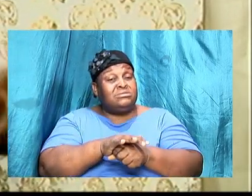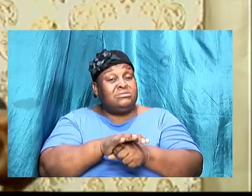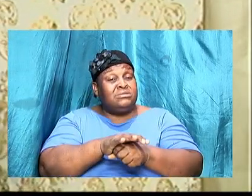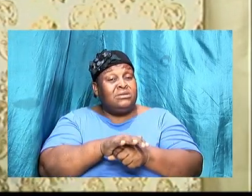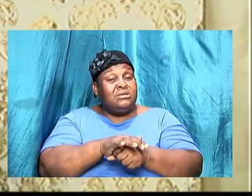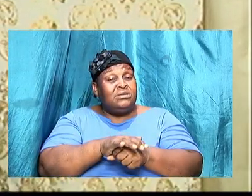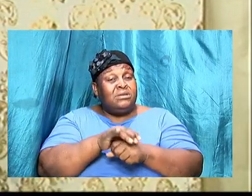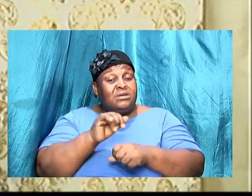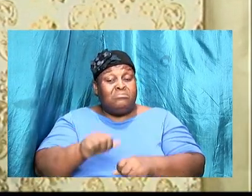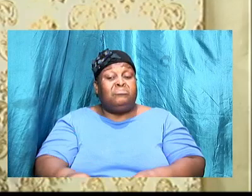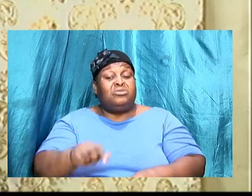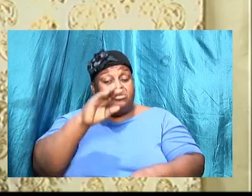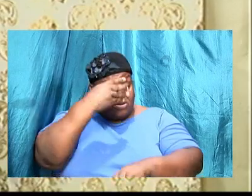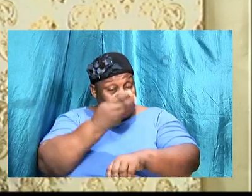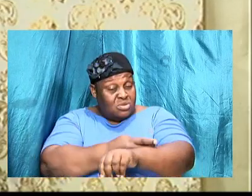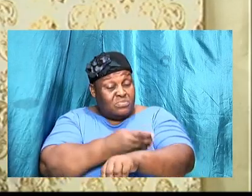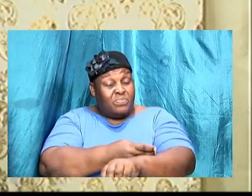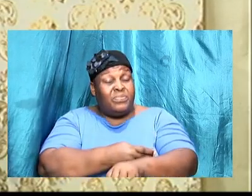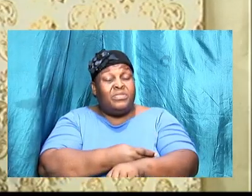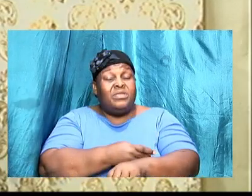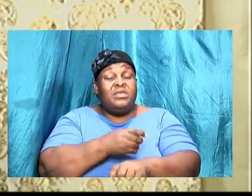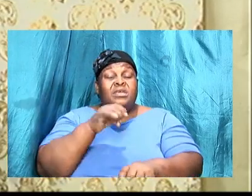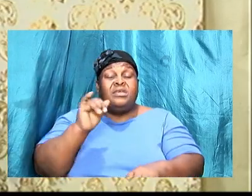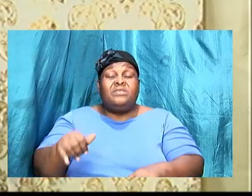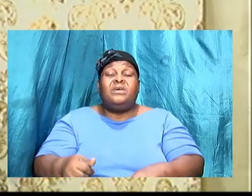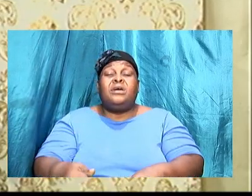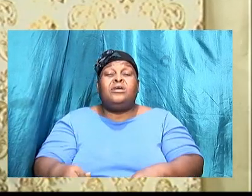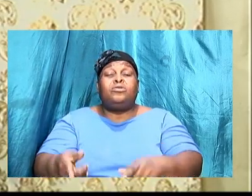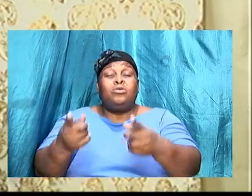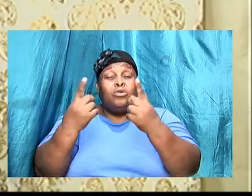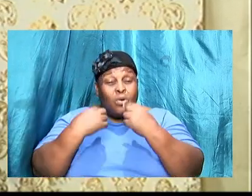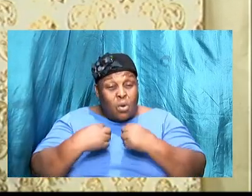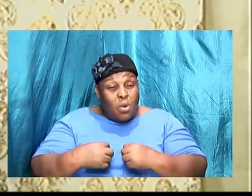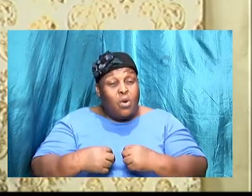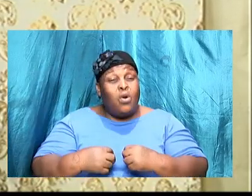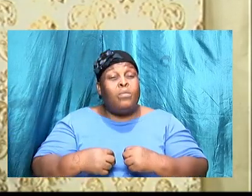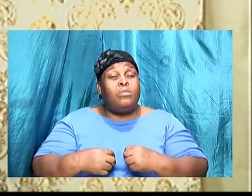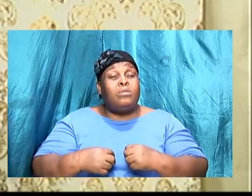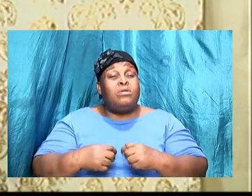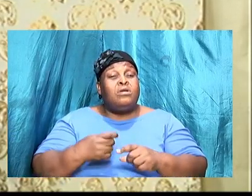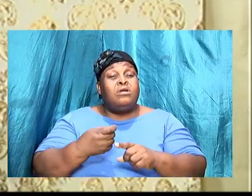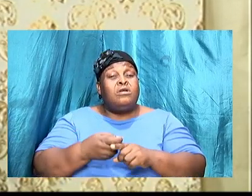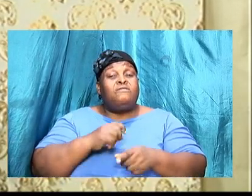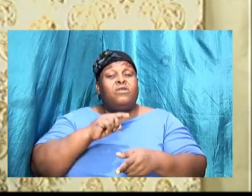from your lines and the seed that will come out of the womb of Sarah.